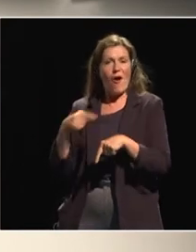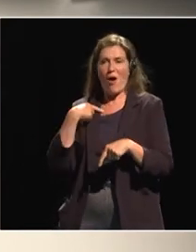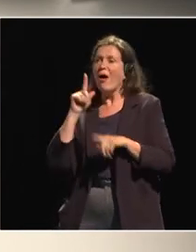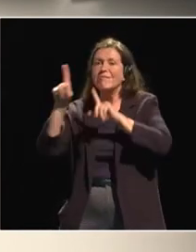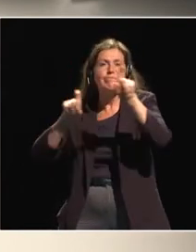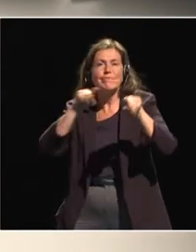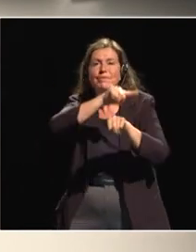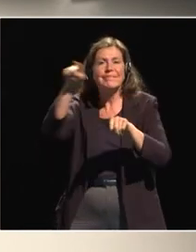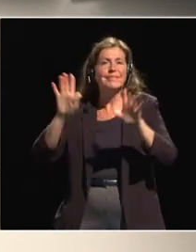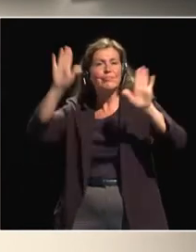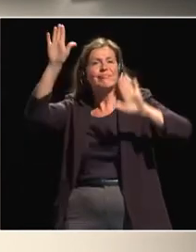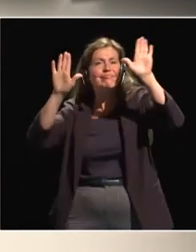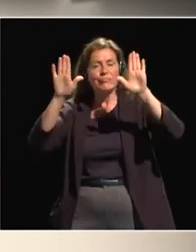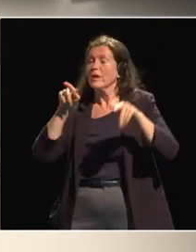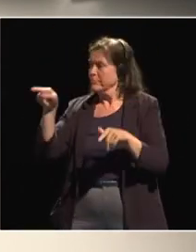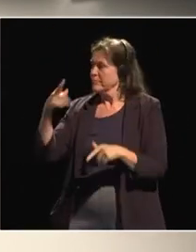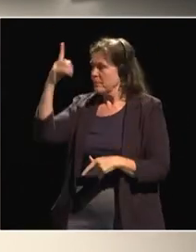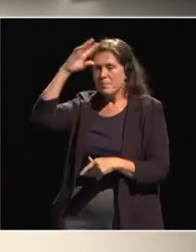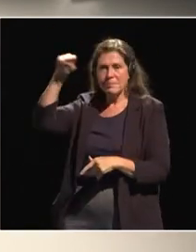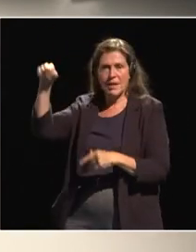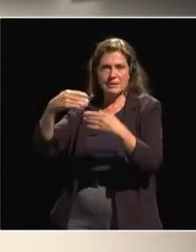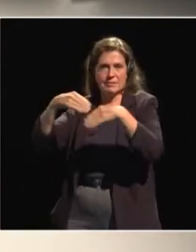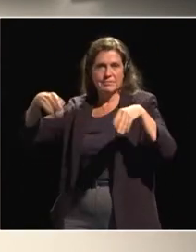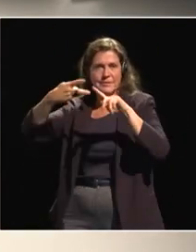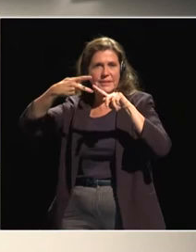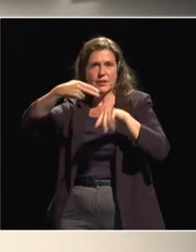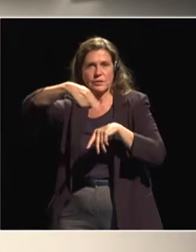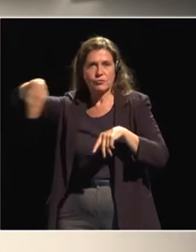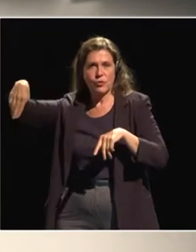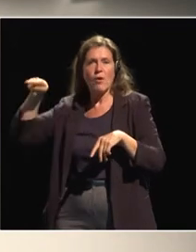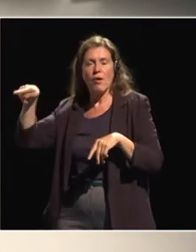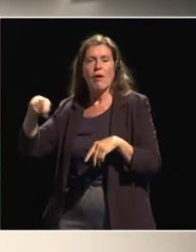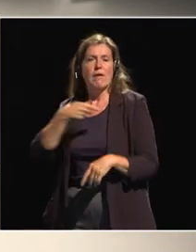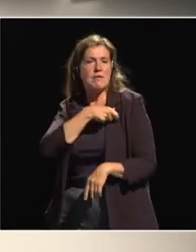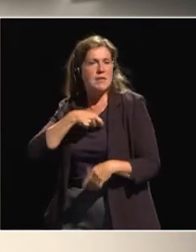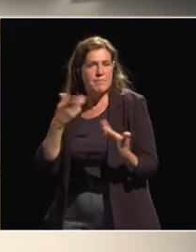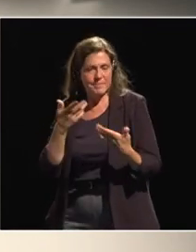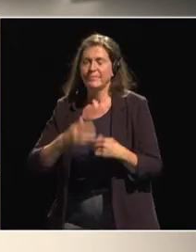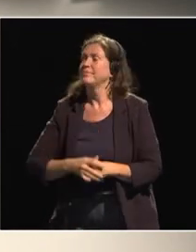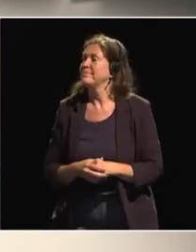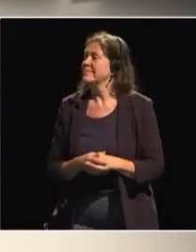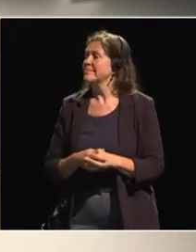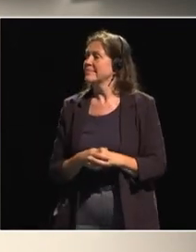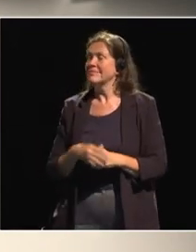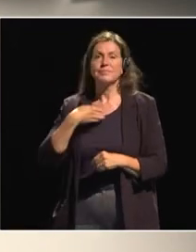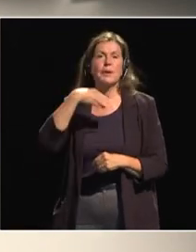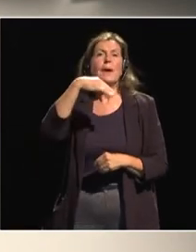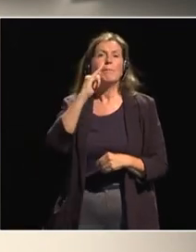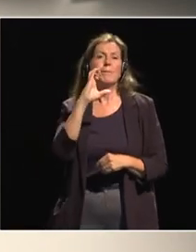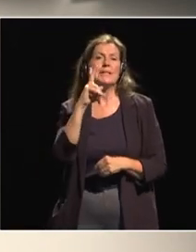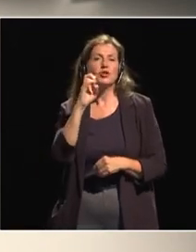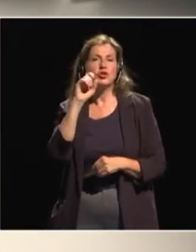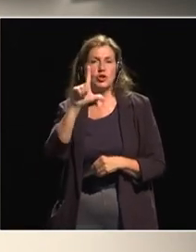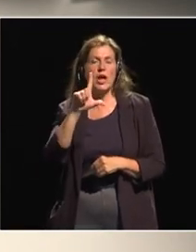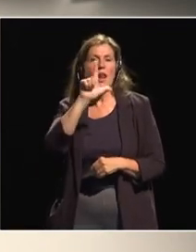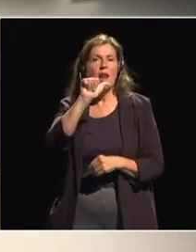please introduce yourself and and say to whom you're addressing your question good afternoon michelle lavouley public private